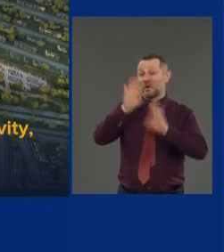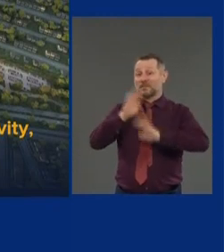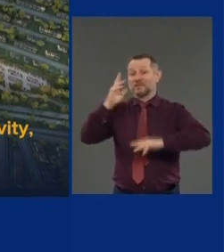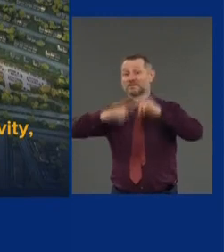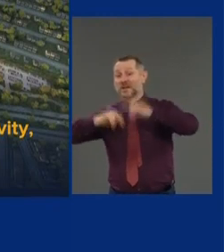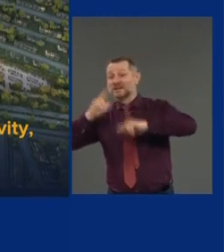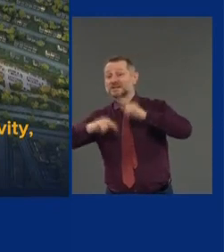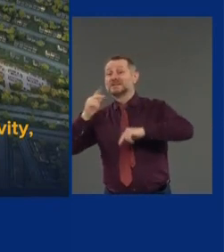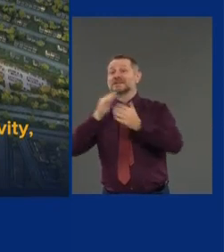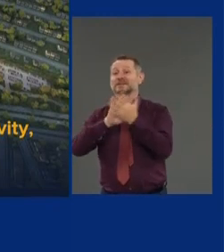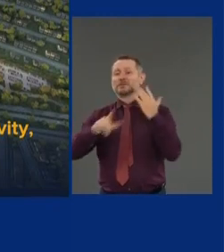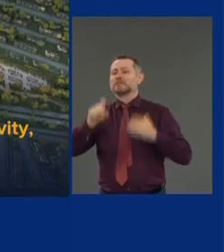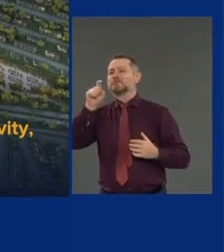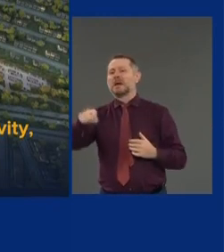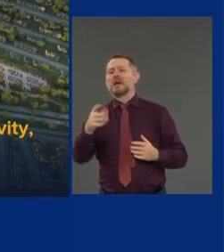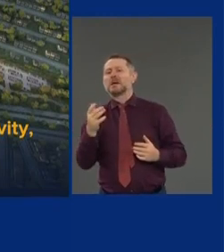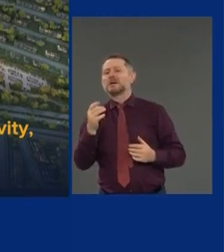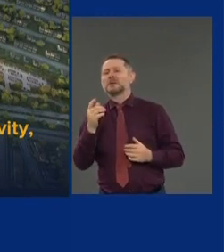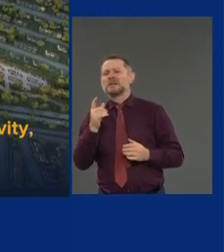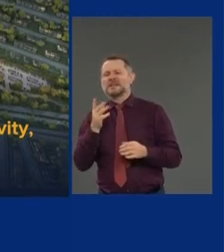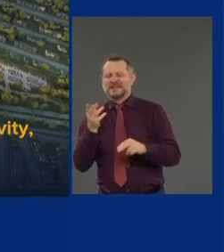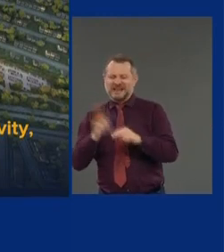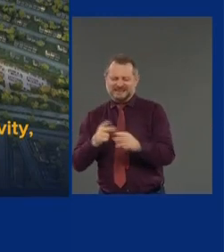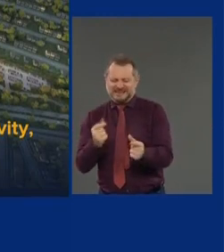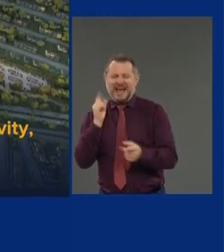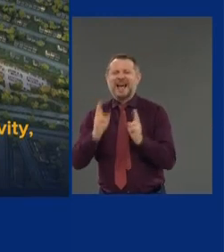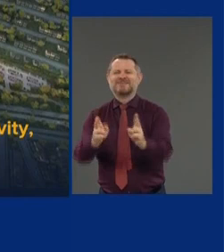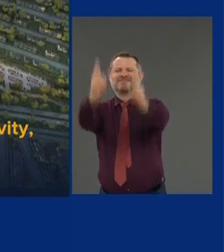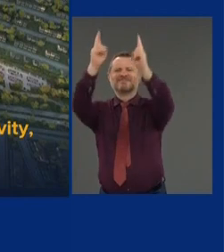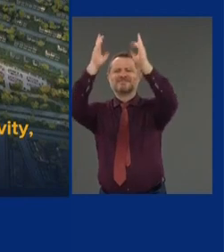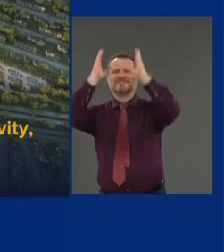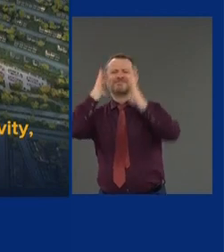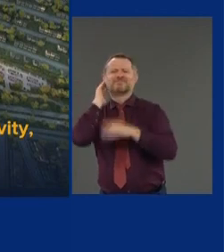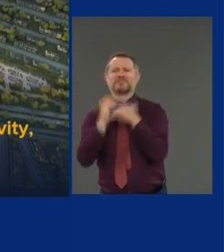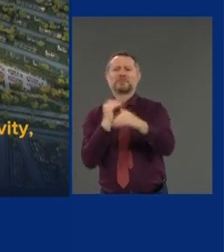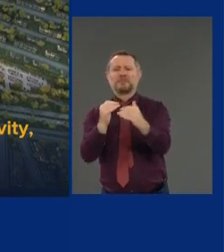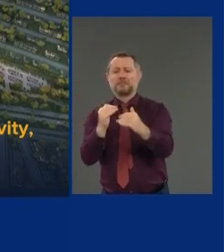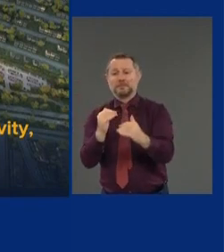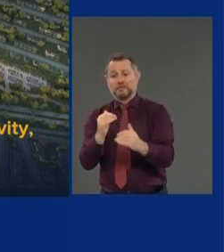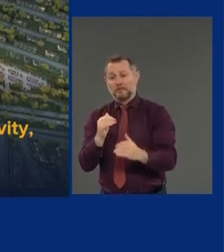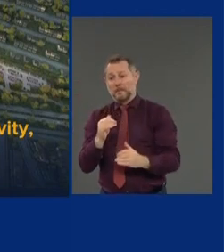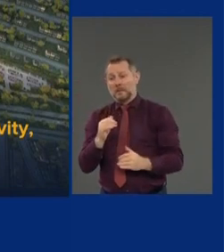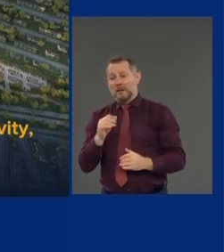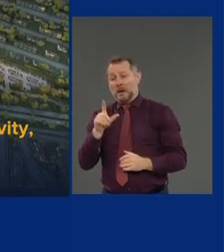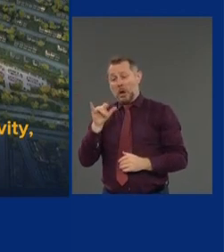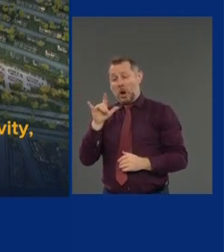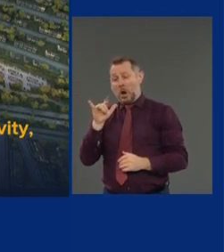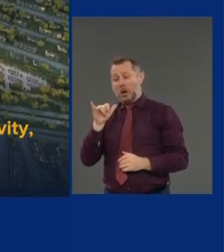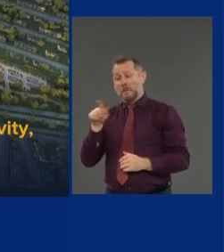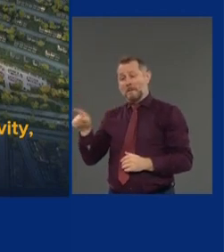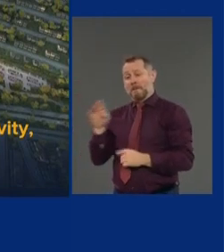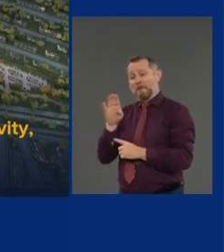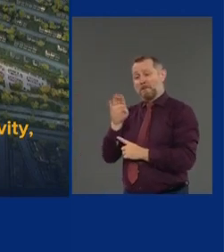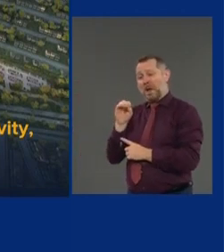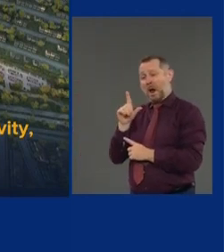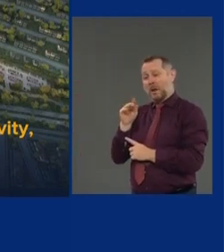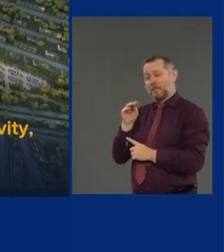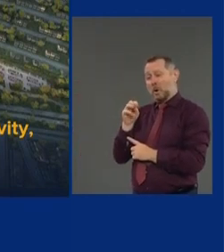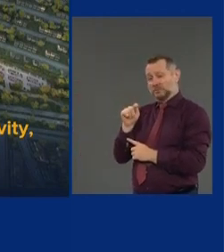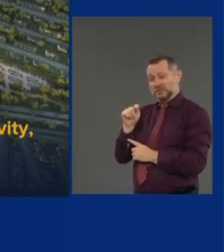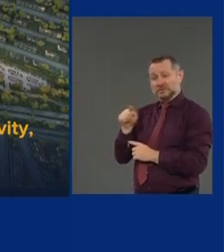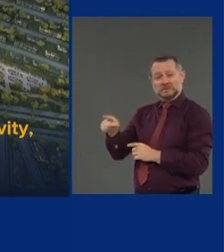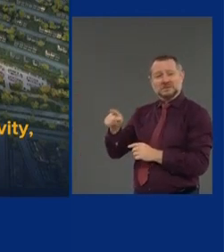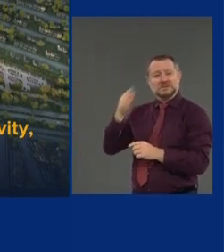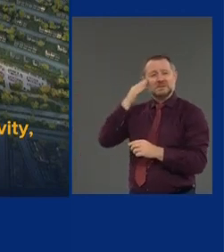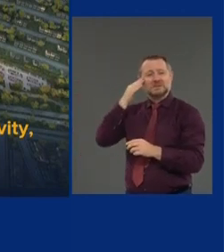on Long Island, we're transforming Belmont, it's going to be a new islanders arena, $2.7 billion in